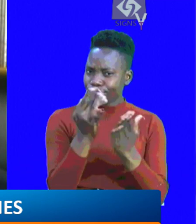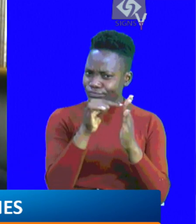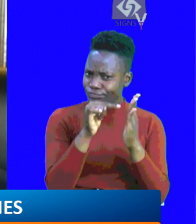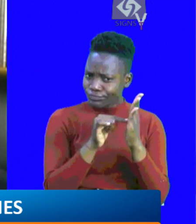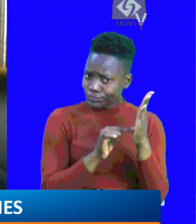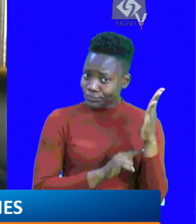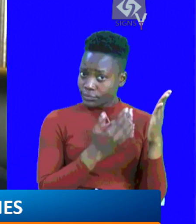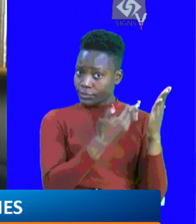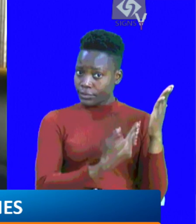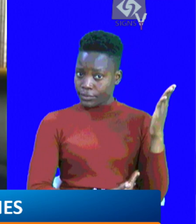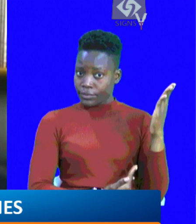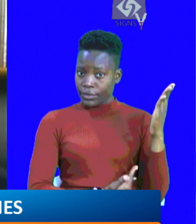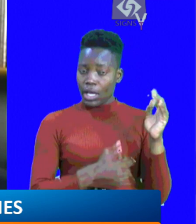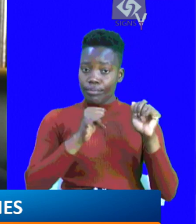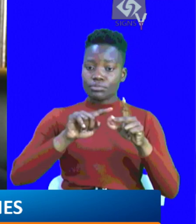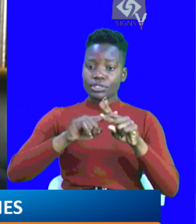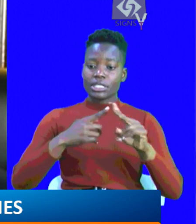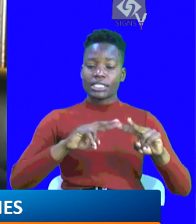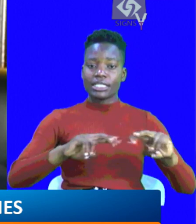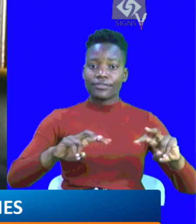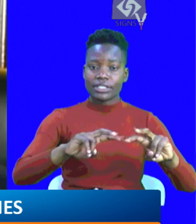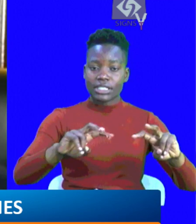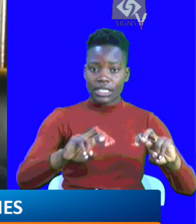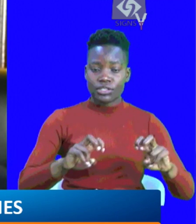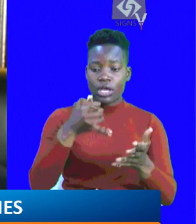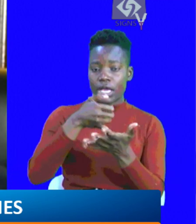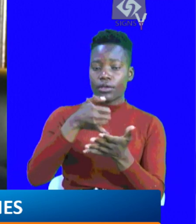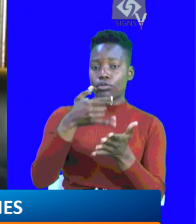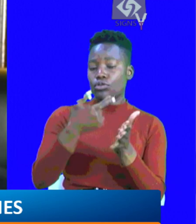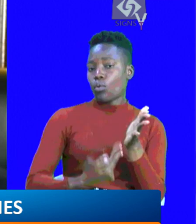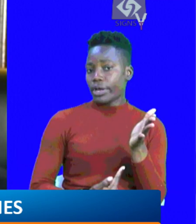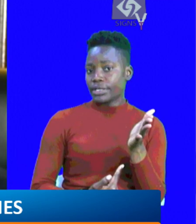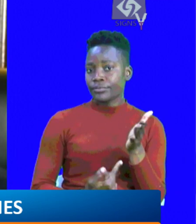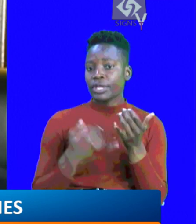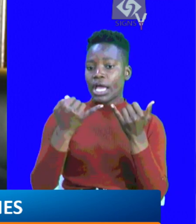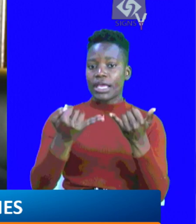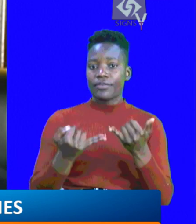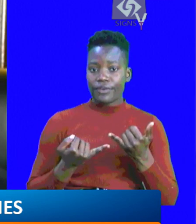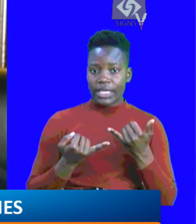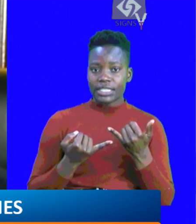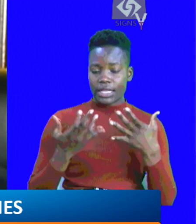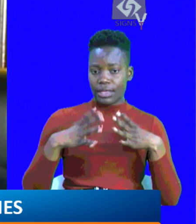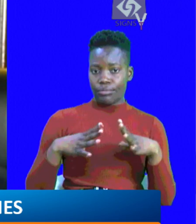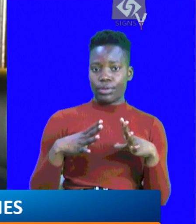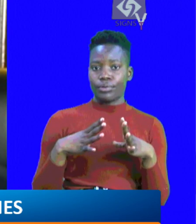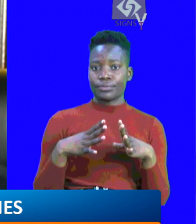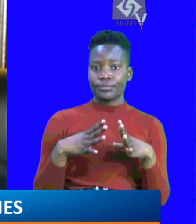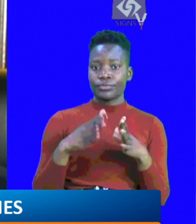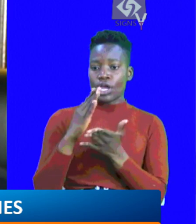and instructed him that they commence investigations, including